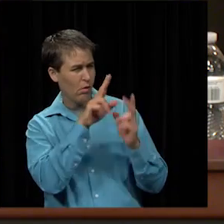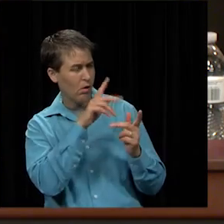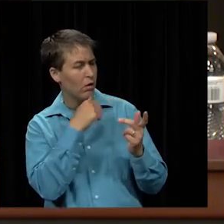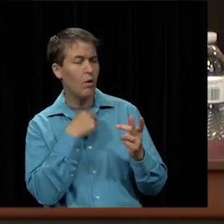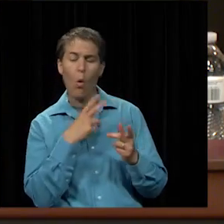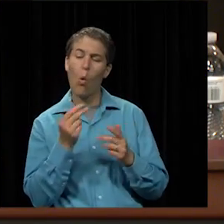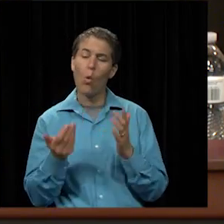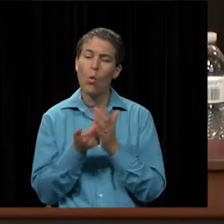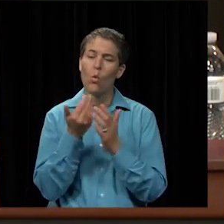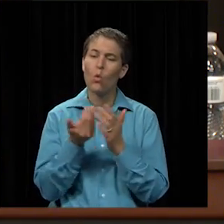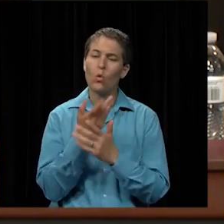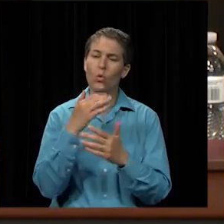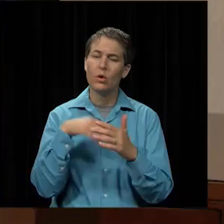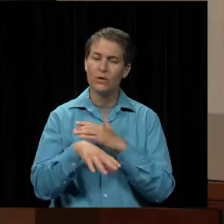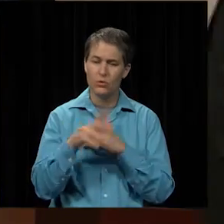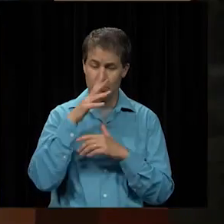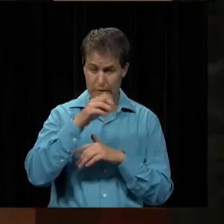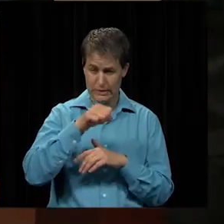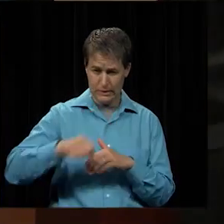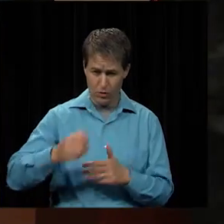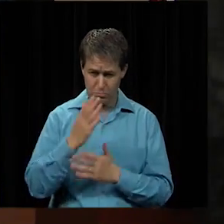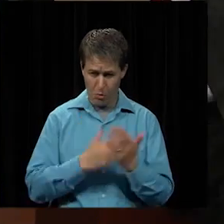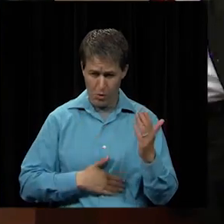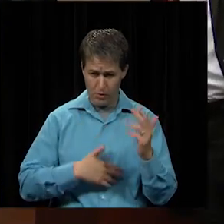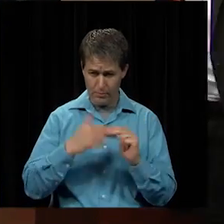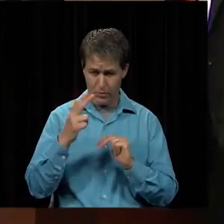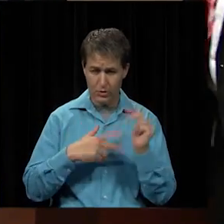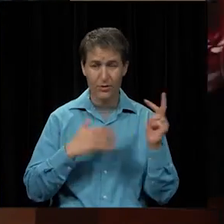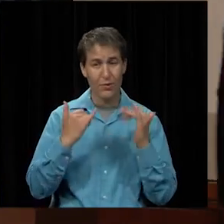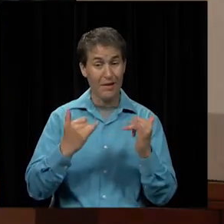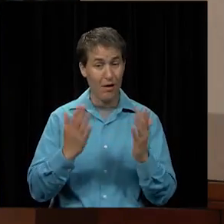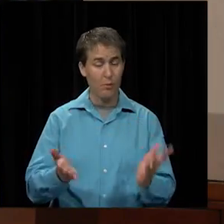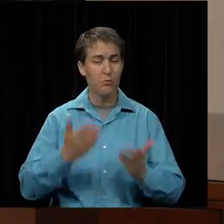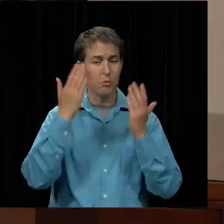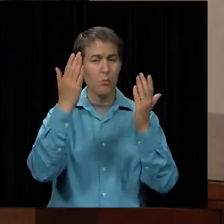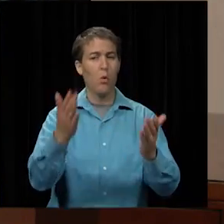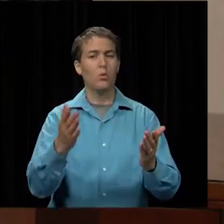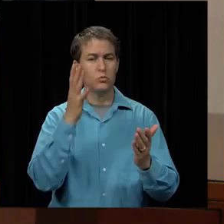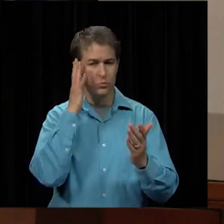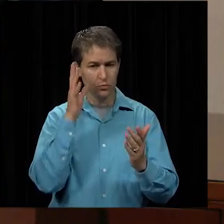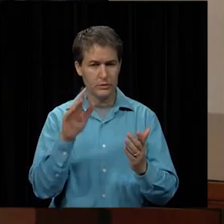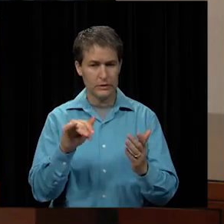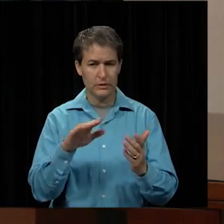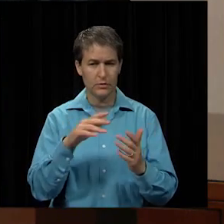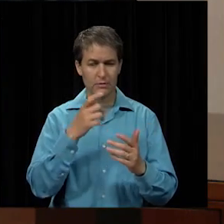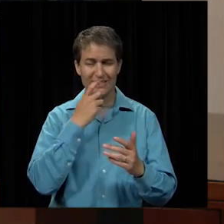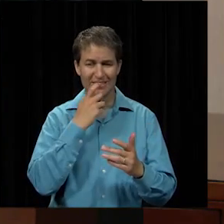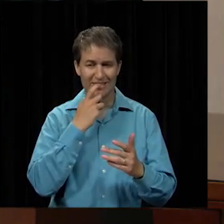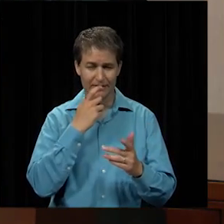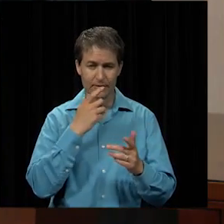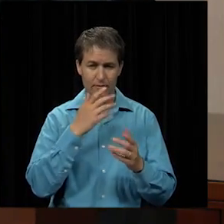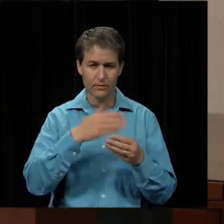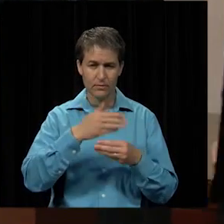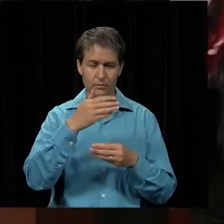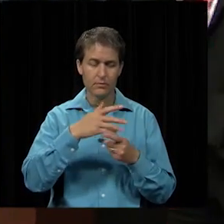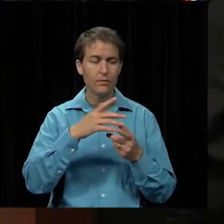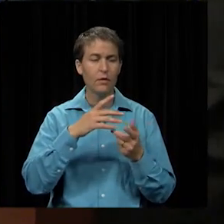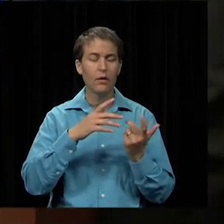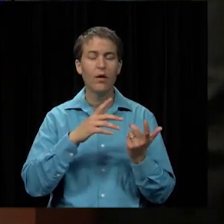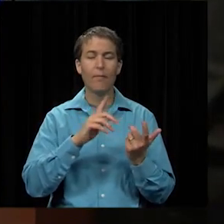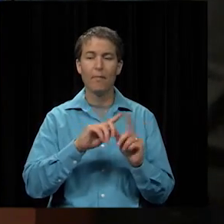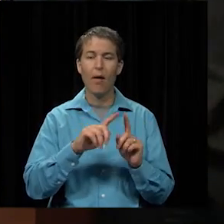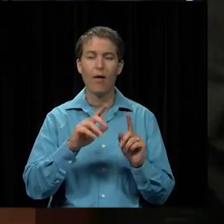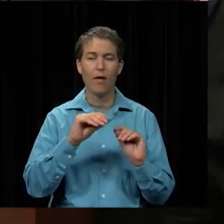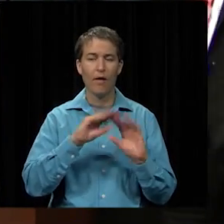will be on the south side of the building, which will be right now proposed to be primarily glass. Okay. But it will